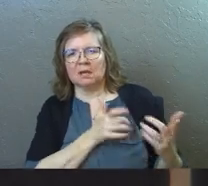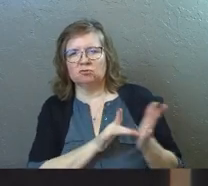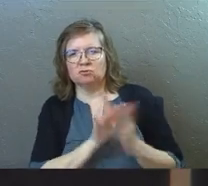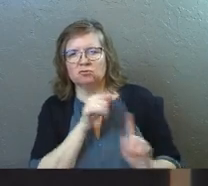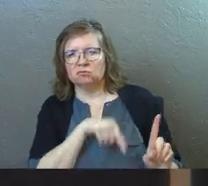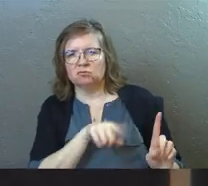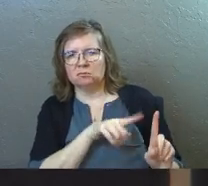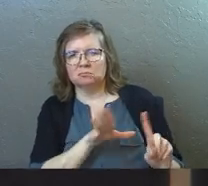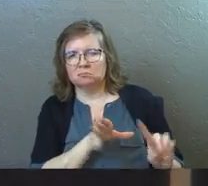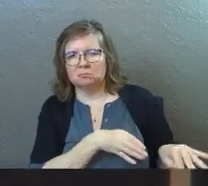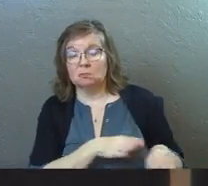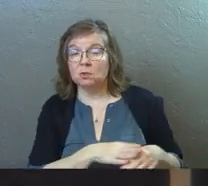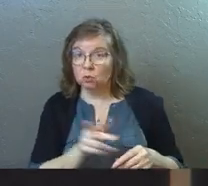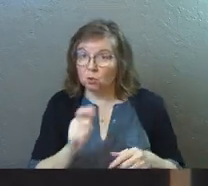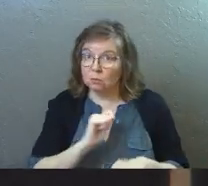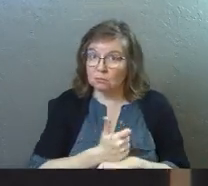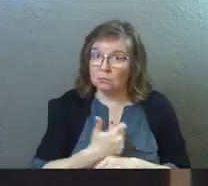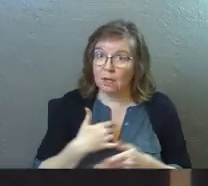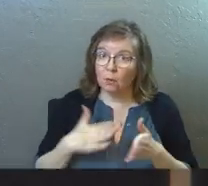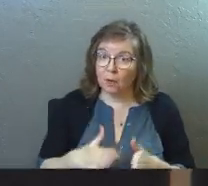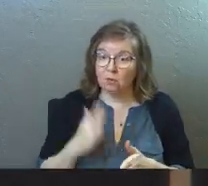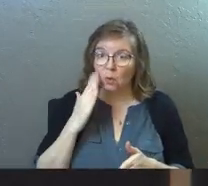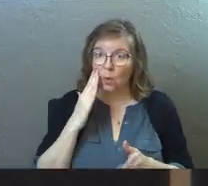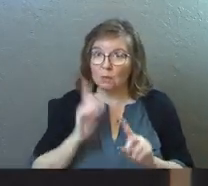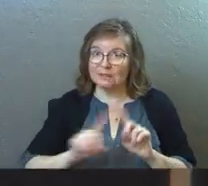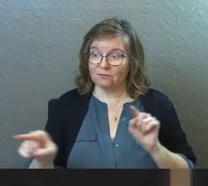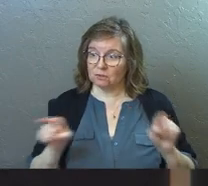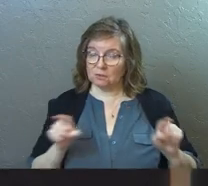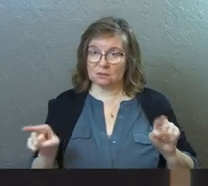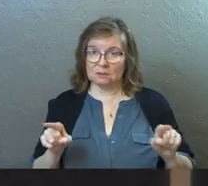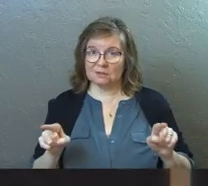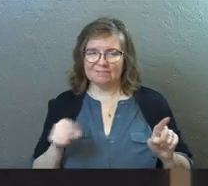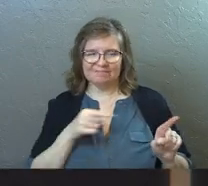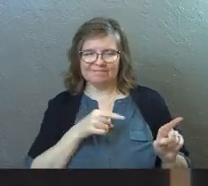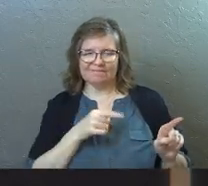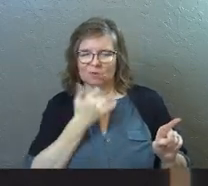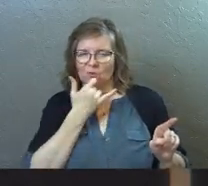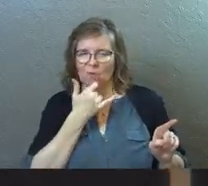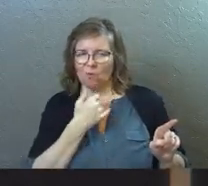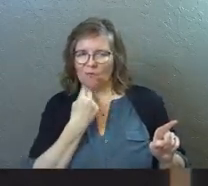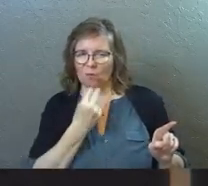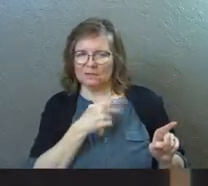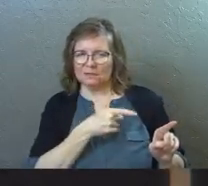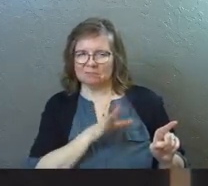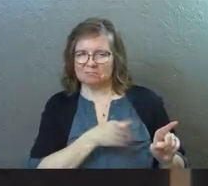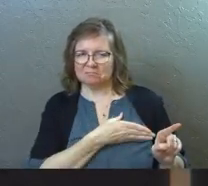You're built that way to know, no, this is the wrong voice.